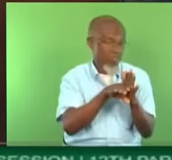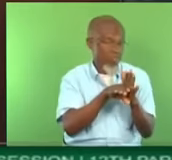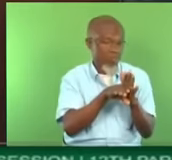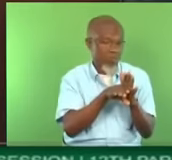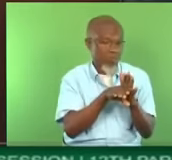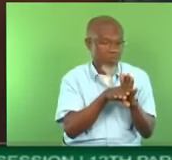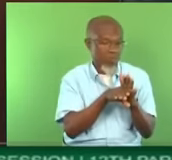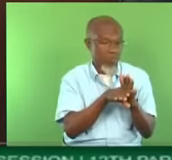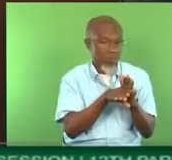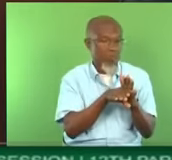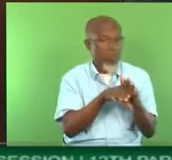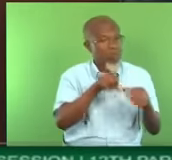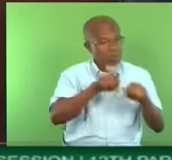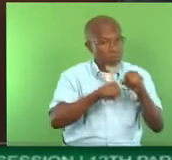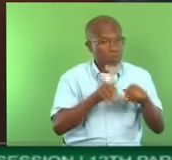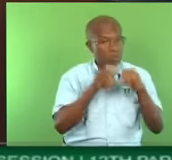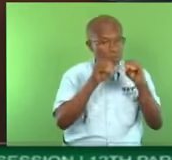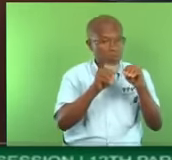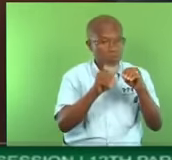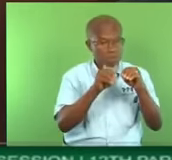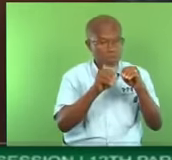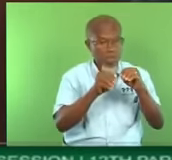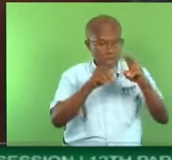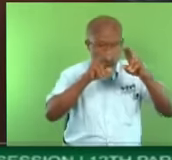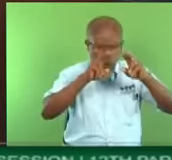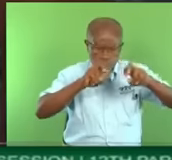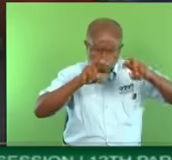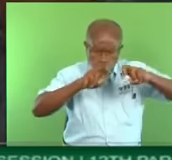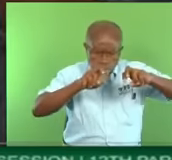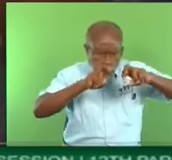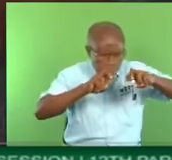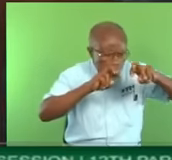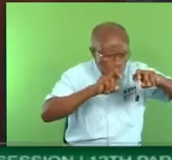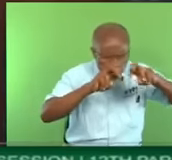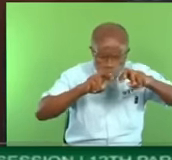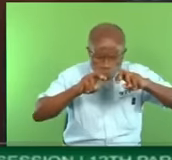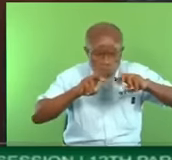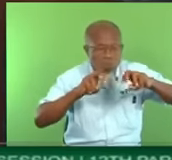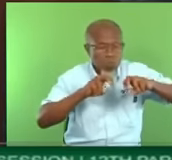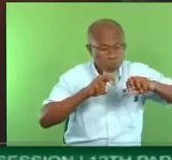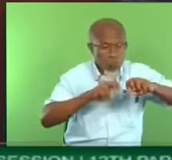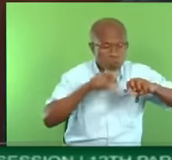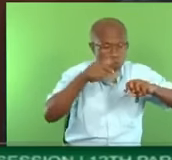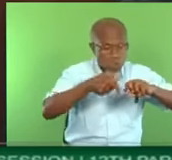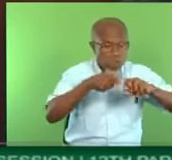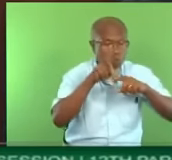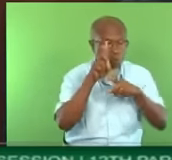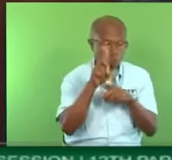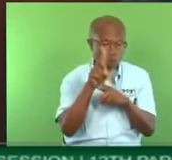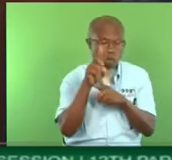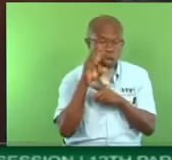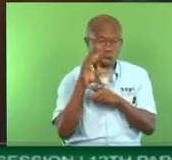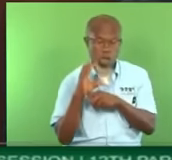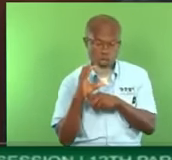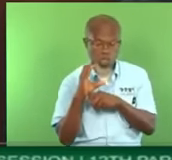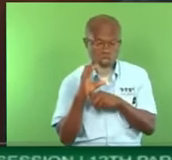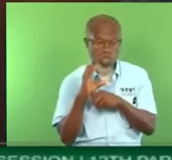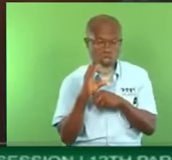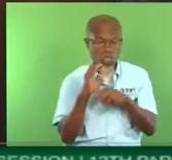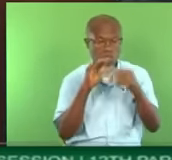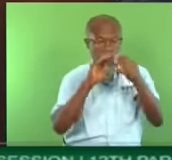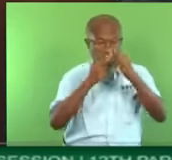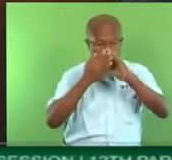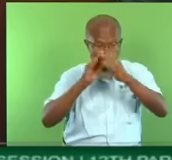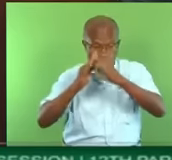Speaker, they did an engineering study. were asked to undertake studies on these hundred townhouses. This is